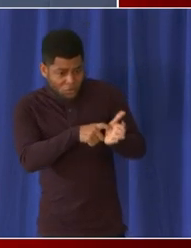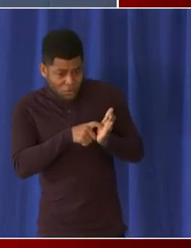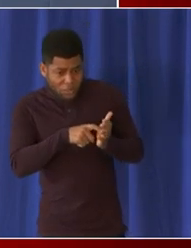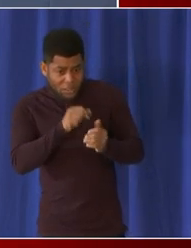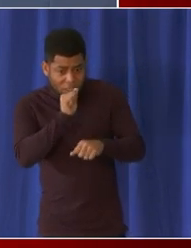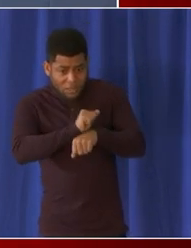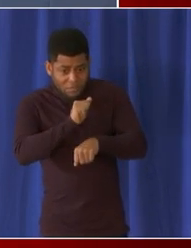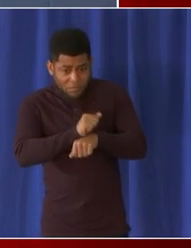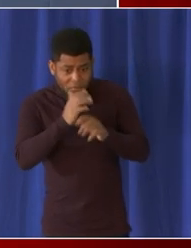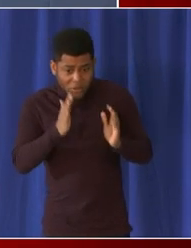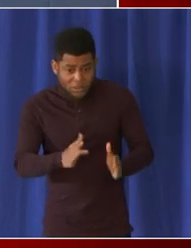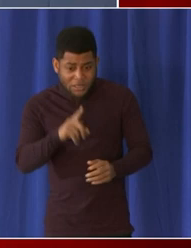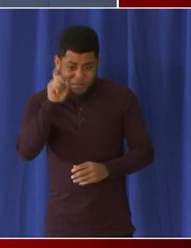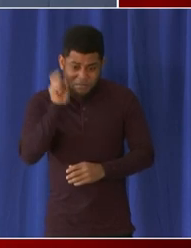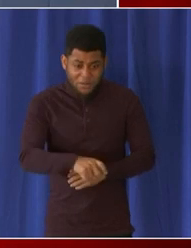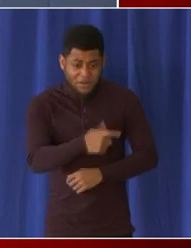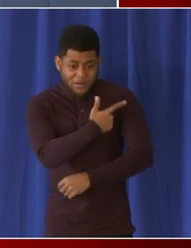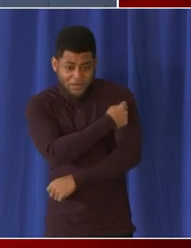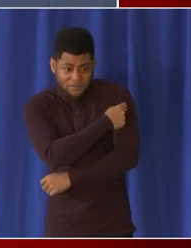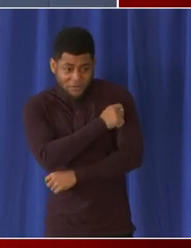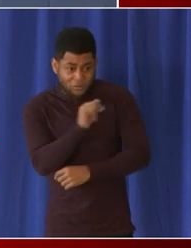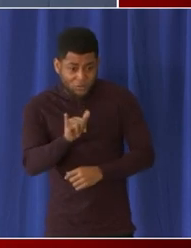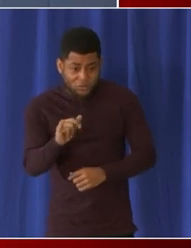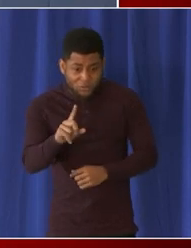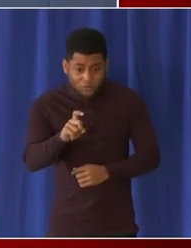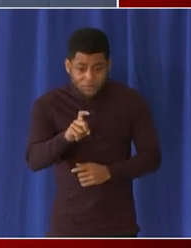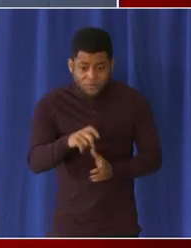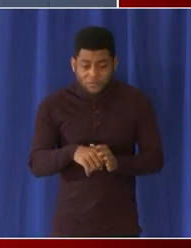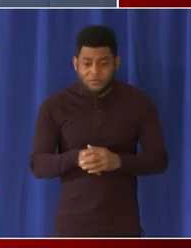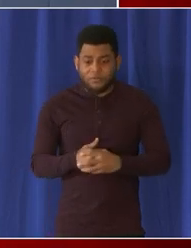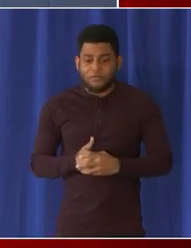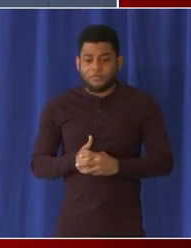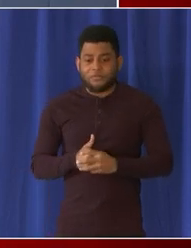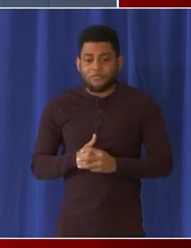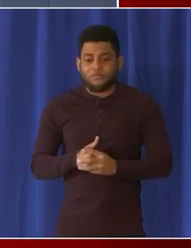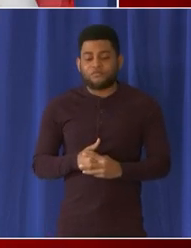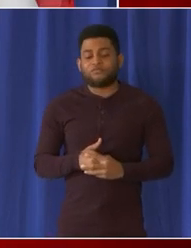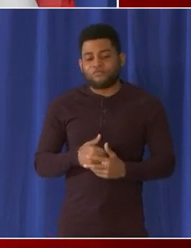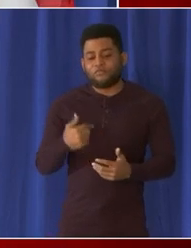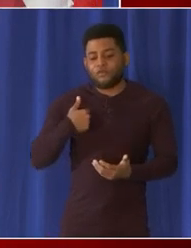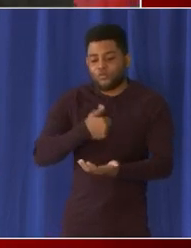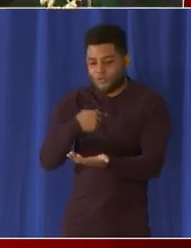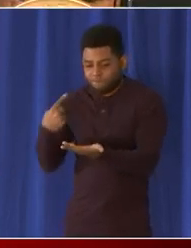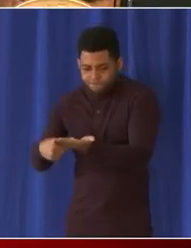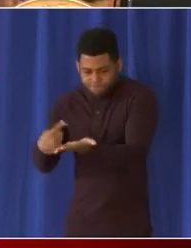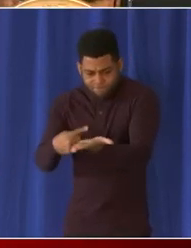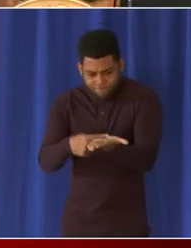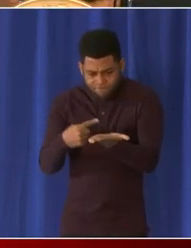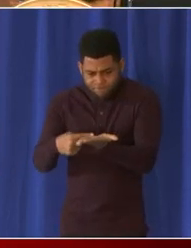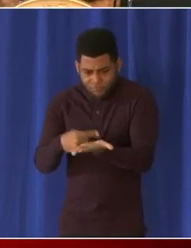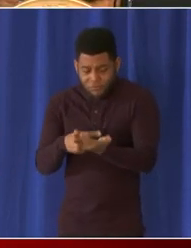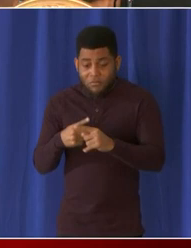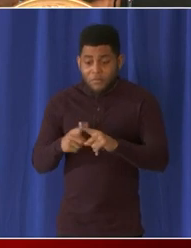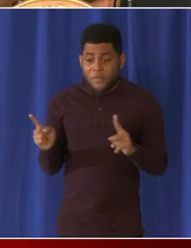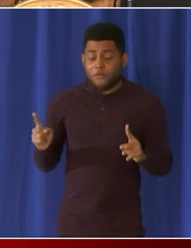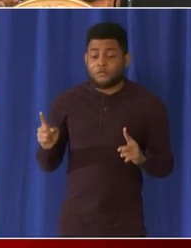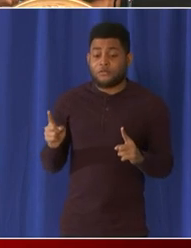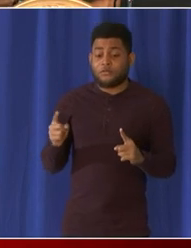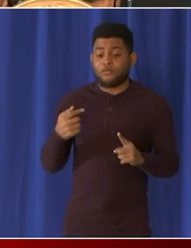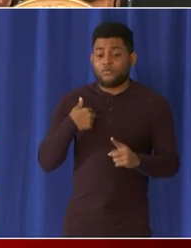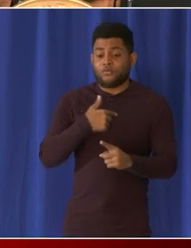um we we have certainly discussed that but we include that in our support for the